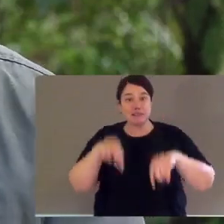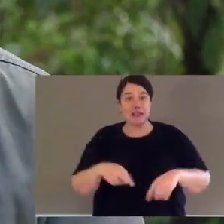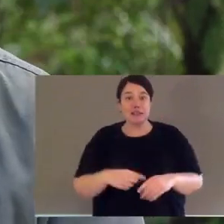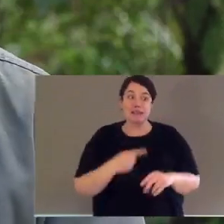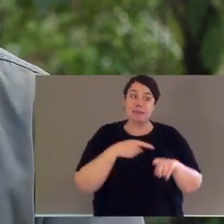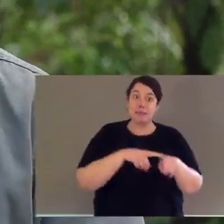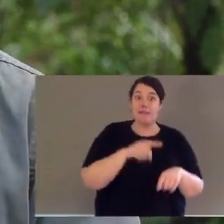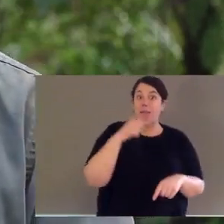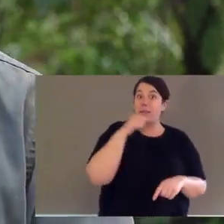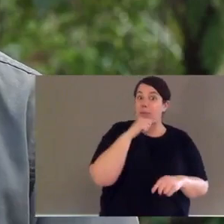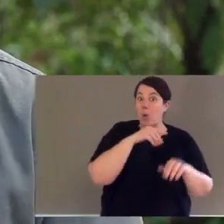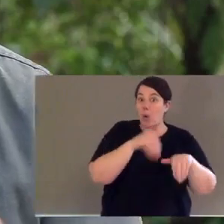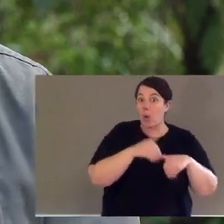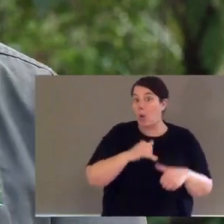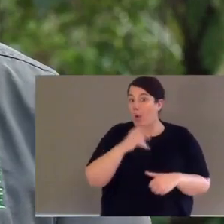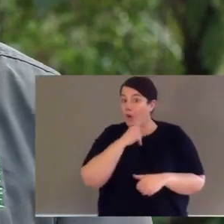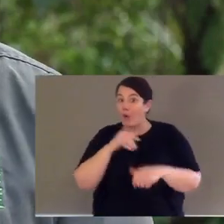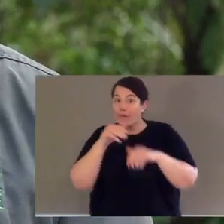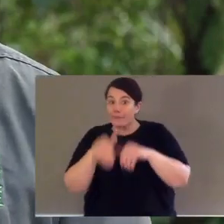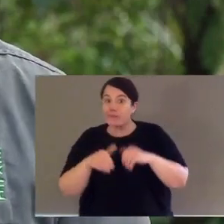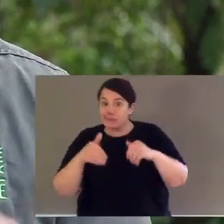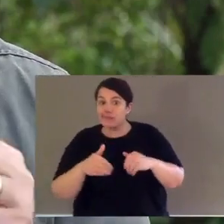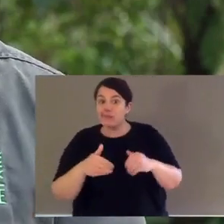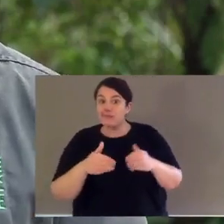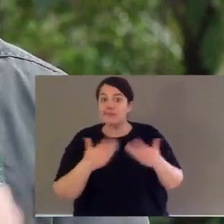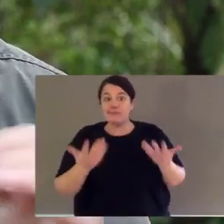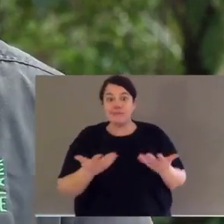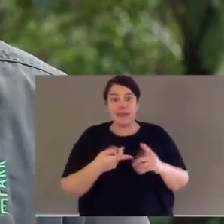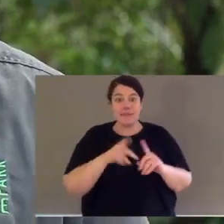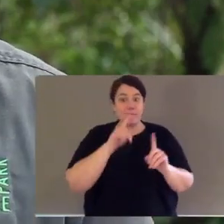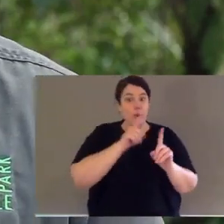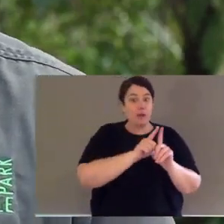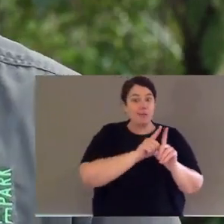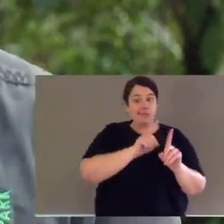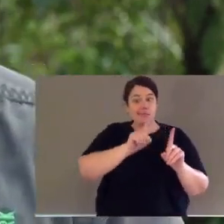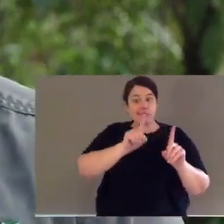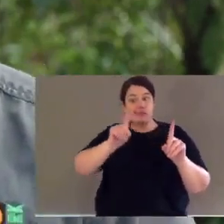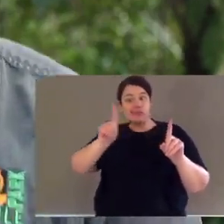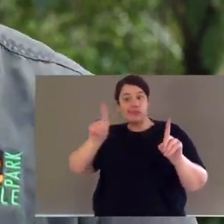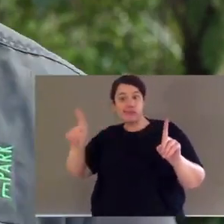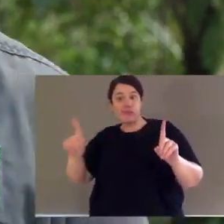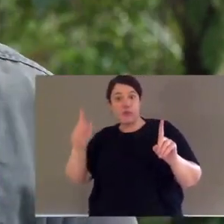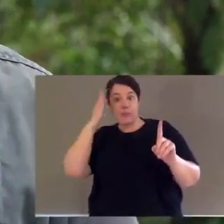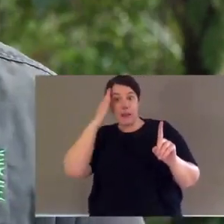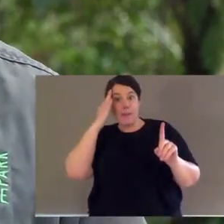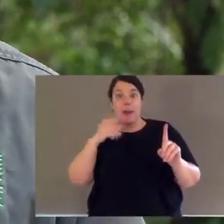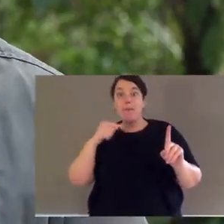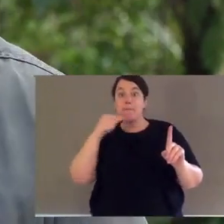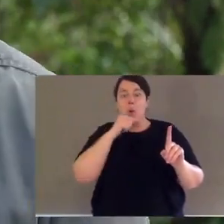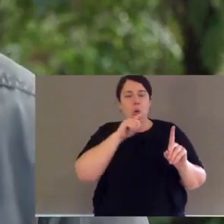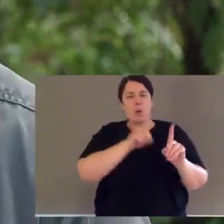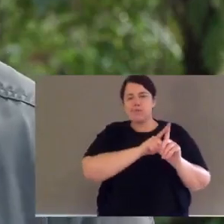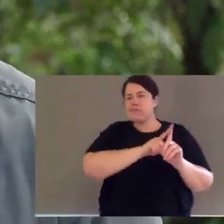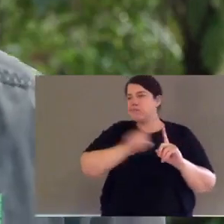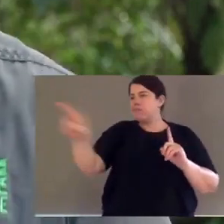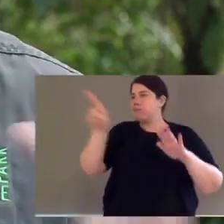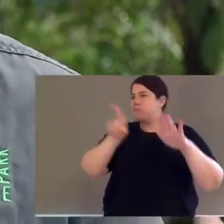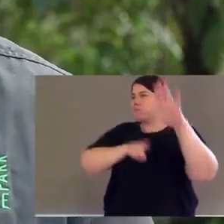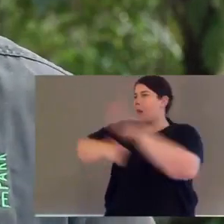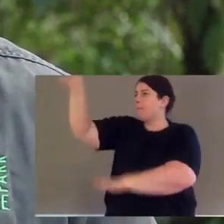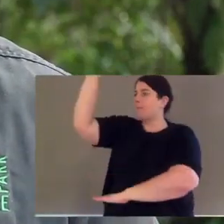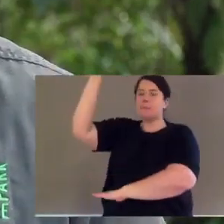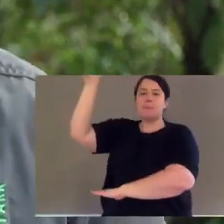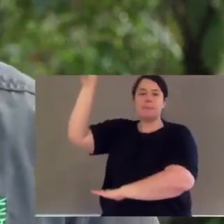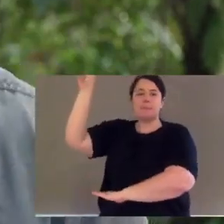Now depending on whether it's a little boy or a little girl, we'll normally decide how far away from mum it goes. A little male will